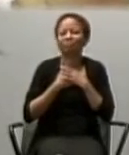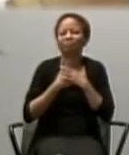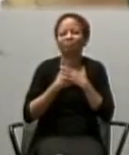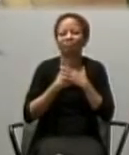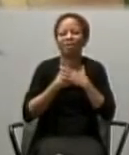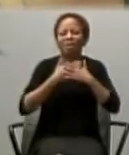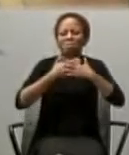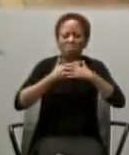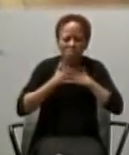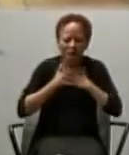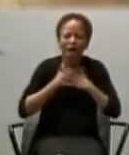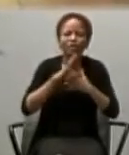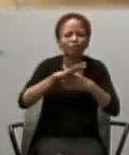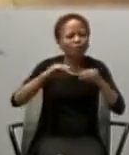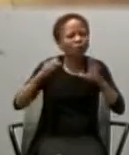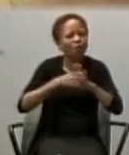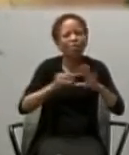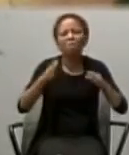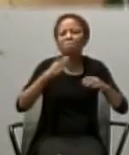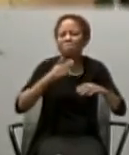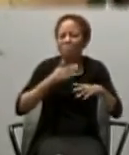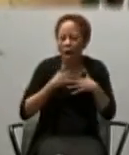The formula hasn't changed.